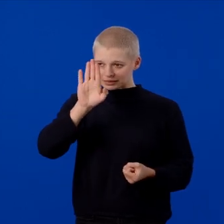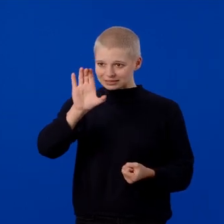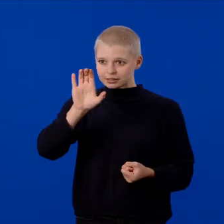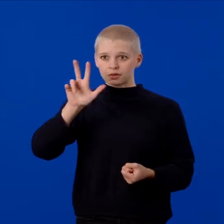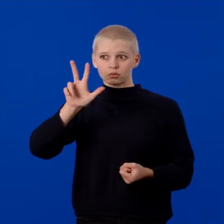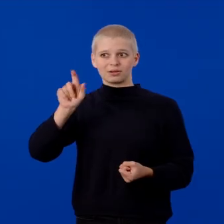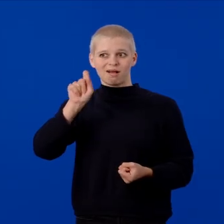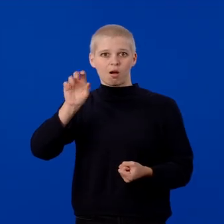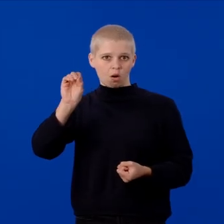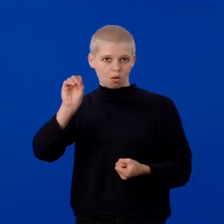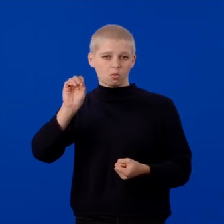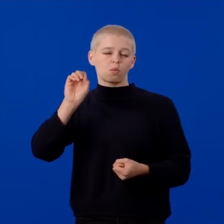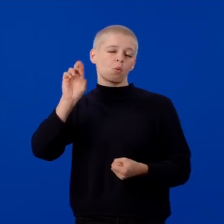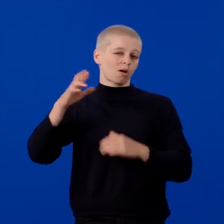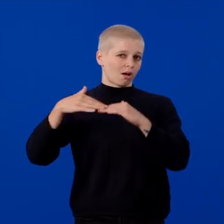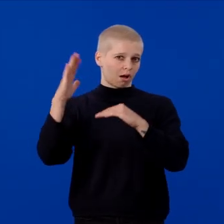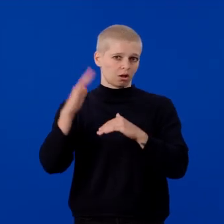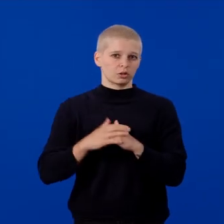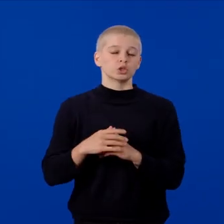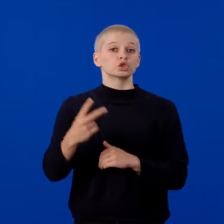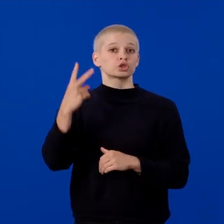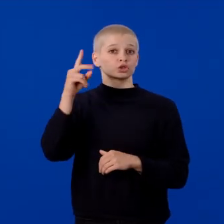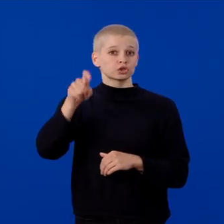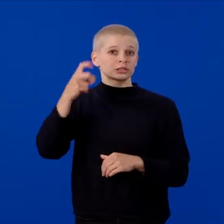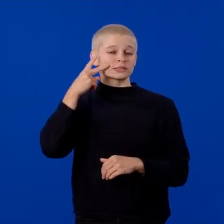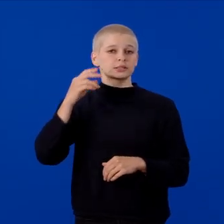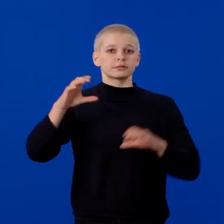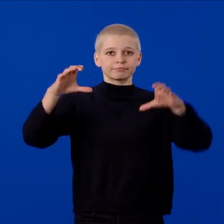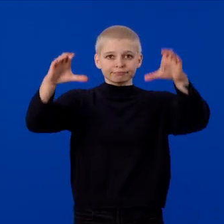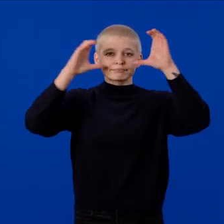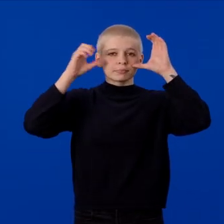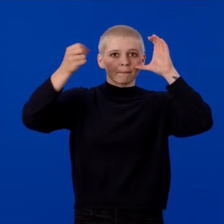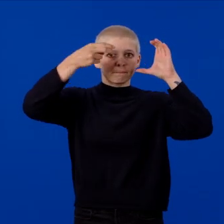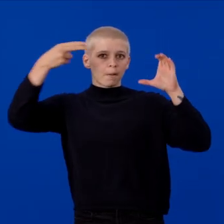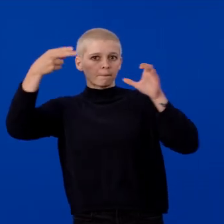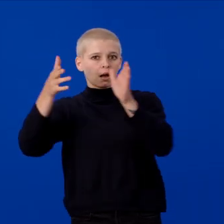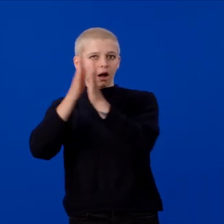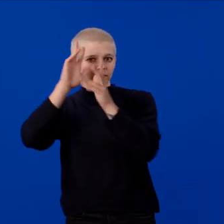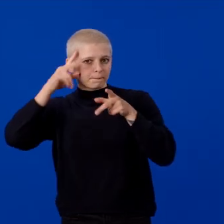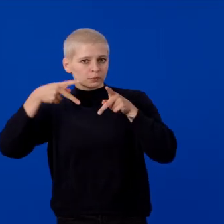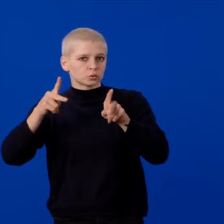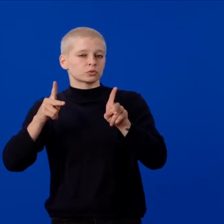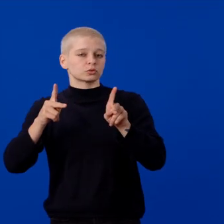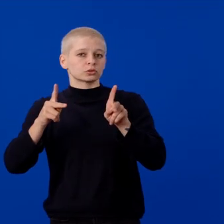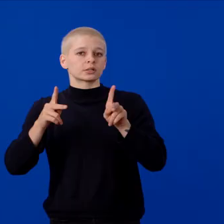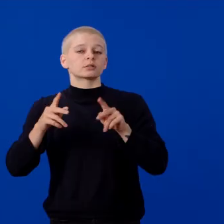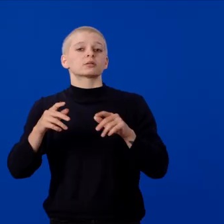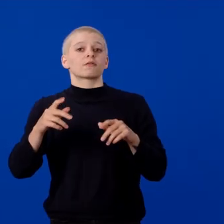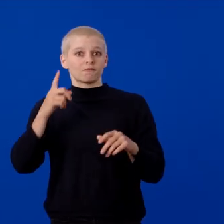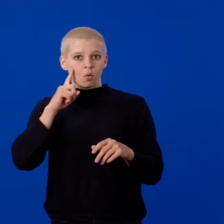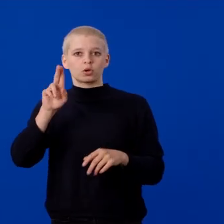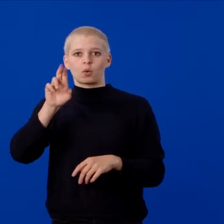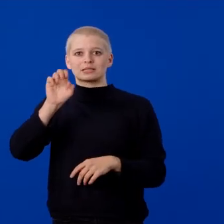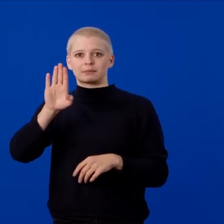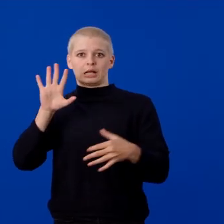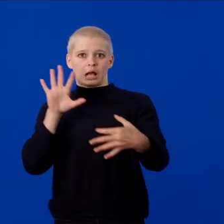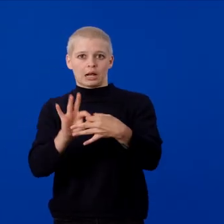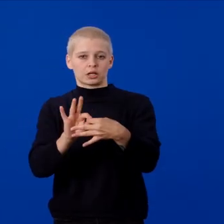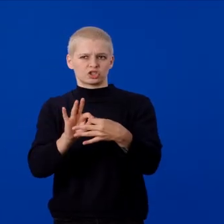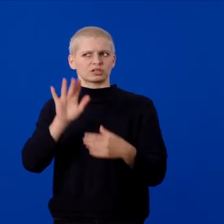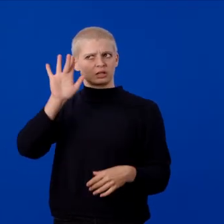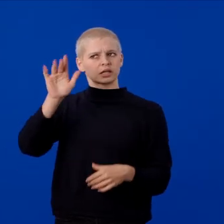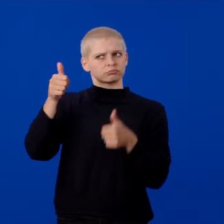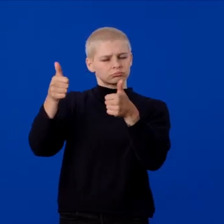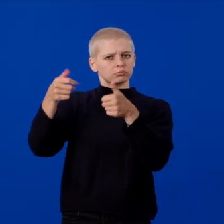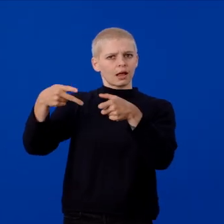speeds. You should see a pop-up on your headset asking for permissions to allow this USB connection. Make sure to allow it.